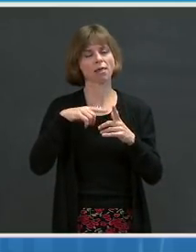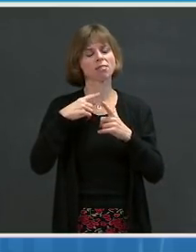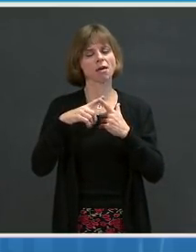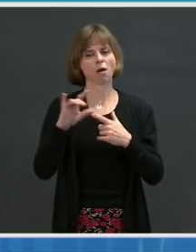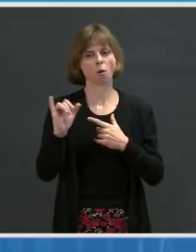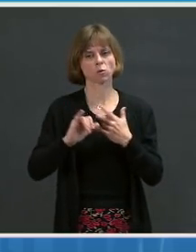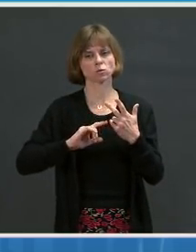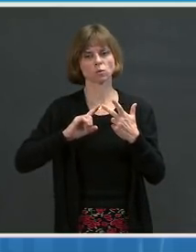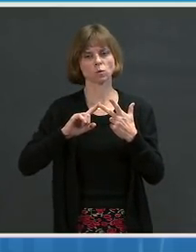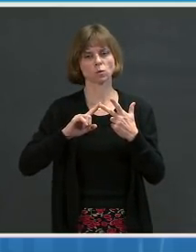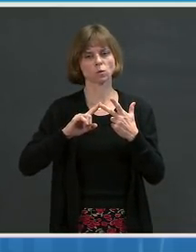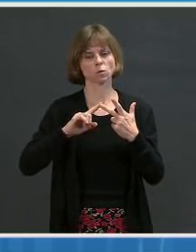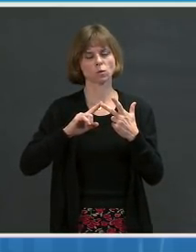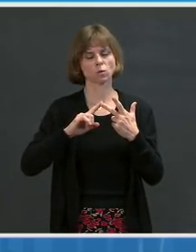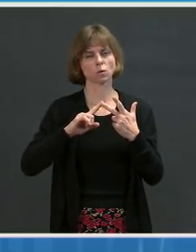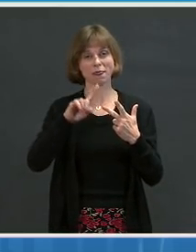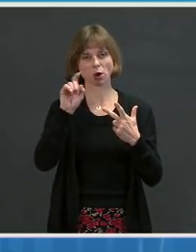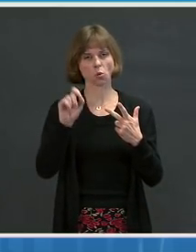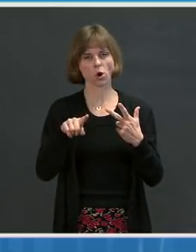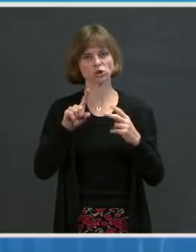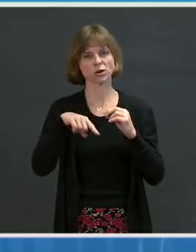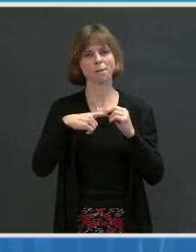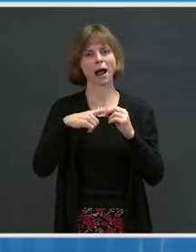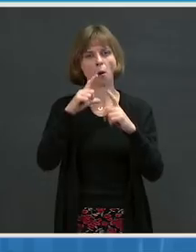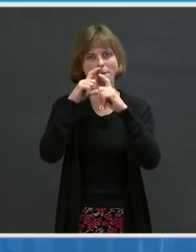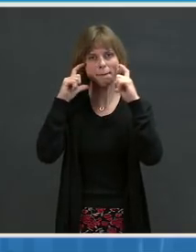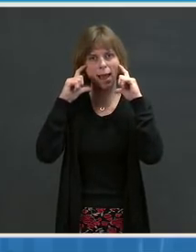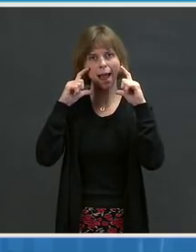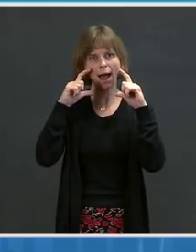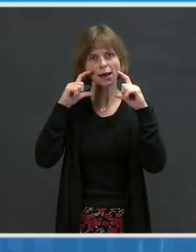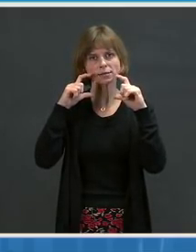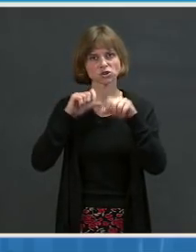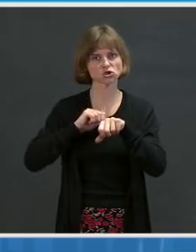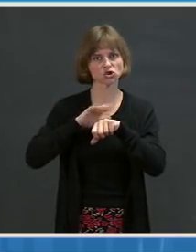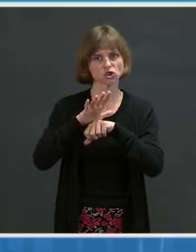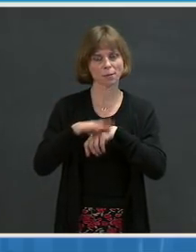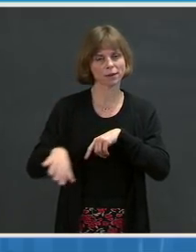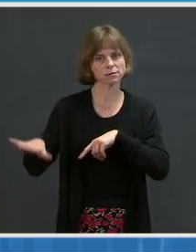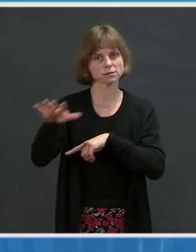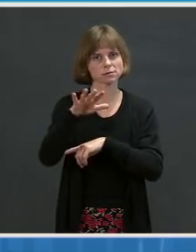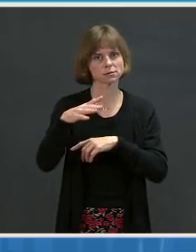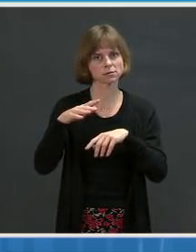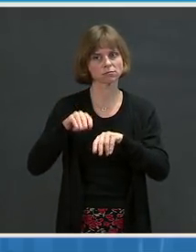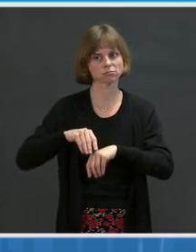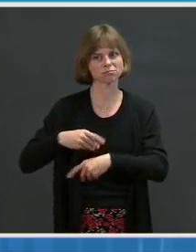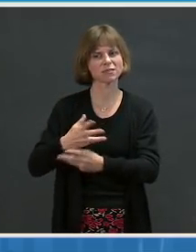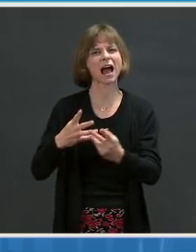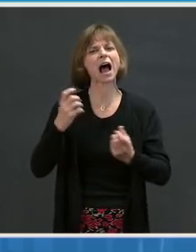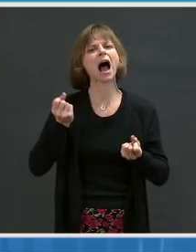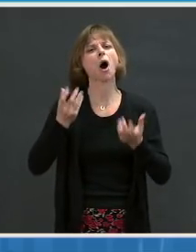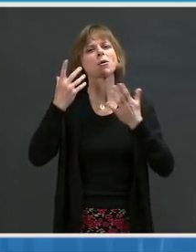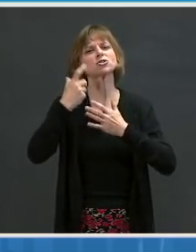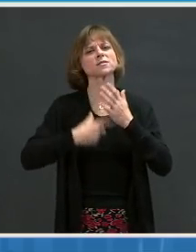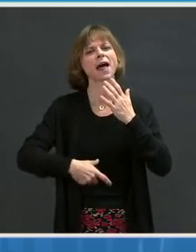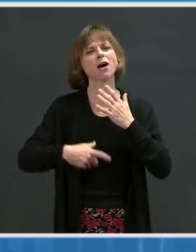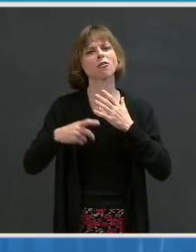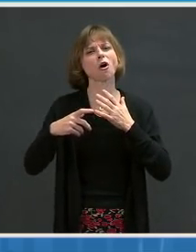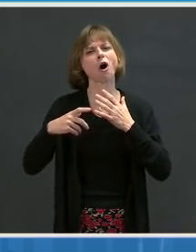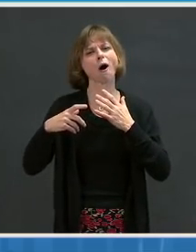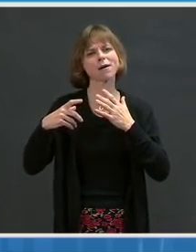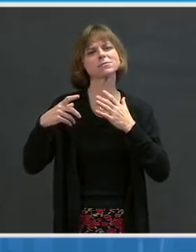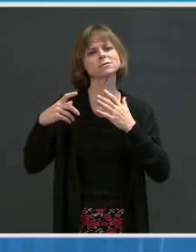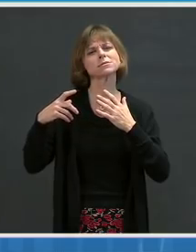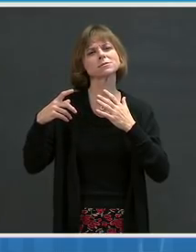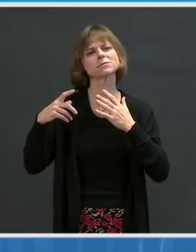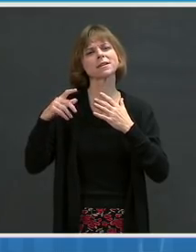on the question of the mask shipments, I'm wondering how much it is costing the administration to ship these masks.